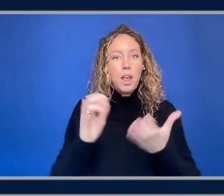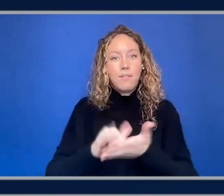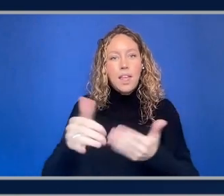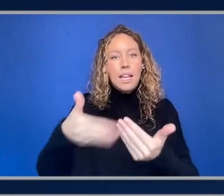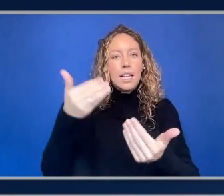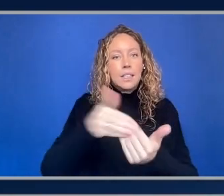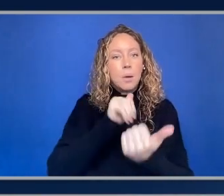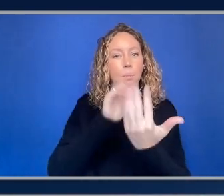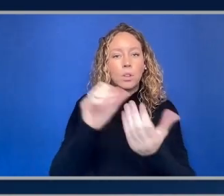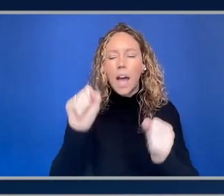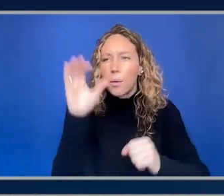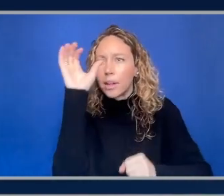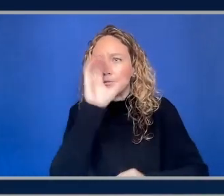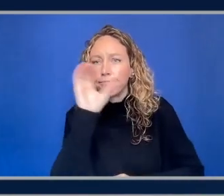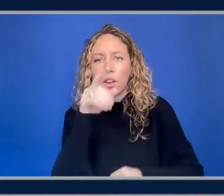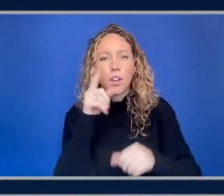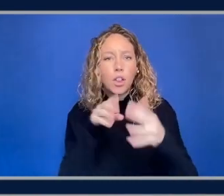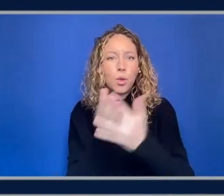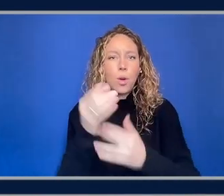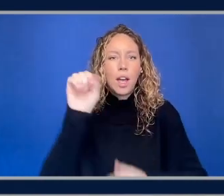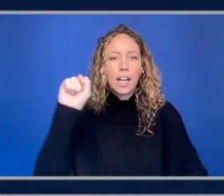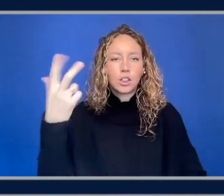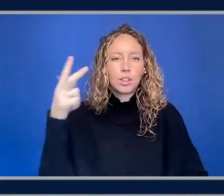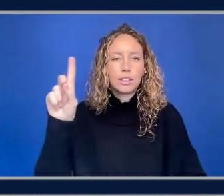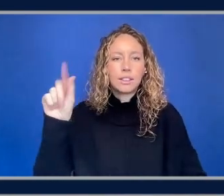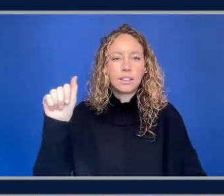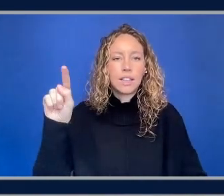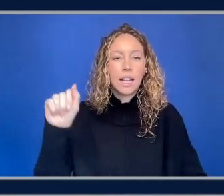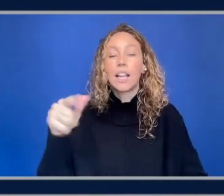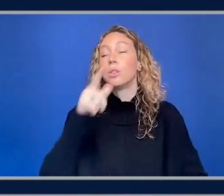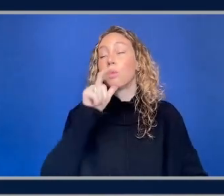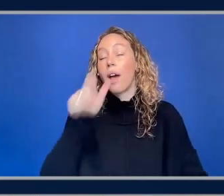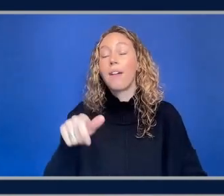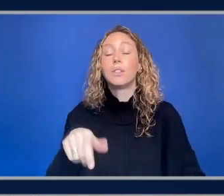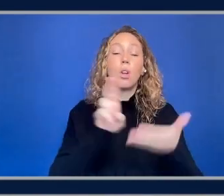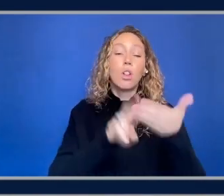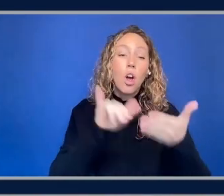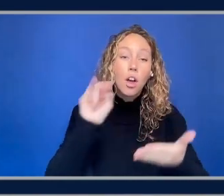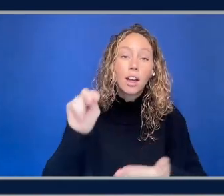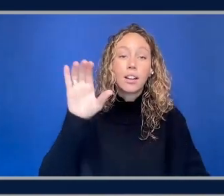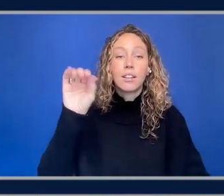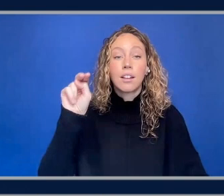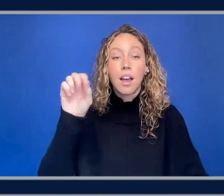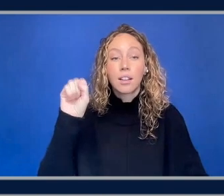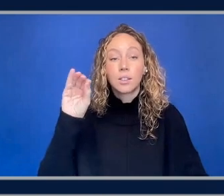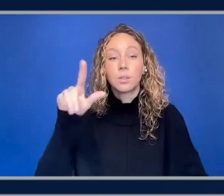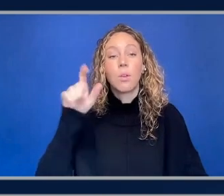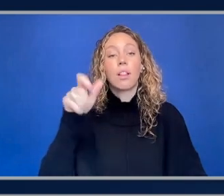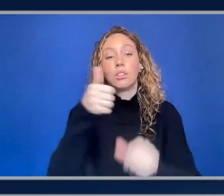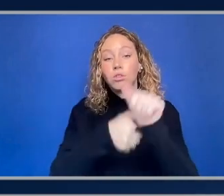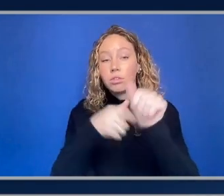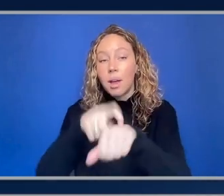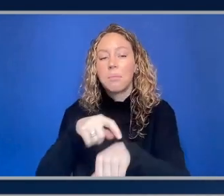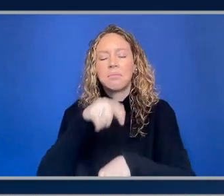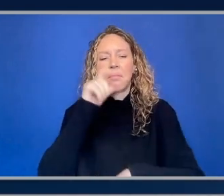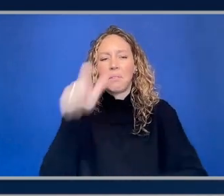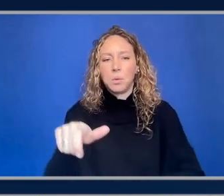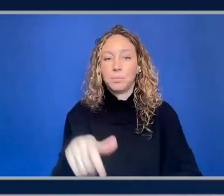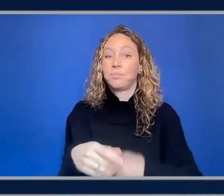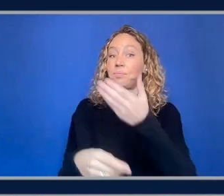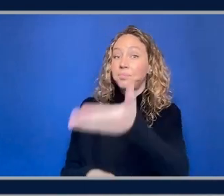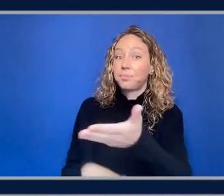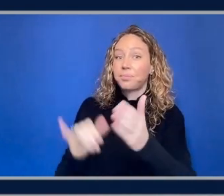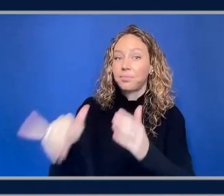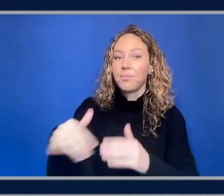s3 data they don't want to have to log into the console every time so give us a look behind the scenes what's going on all right so here I just have a react